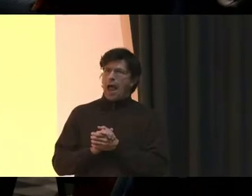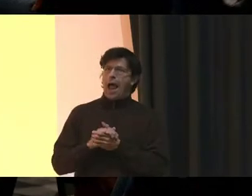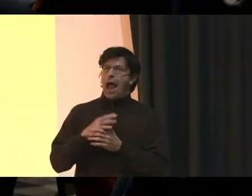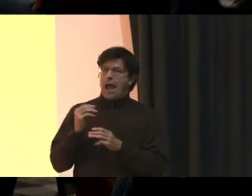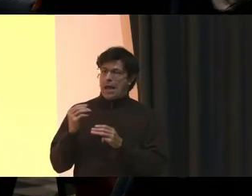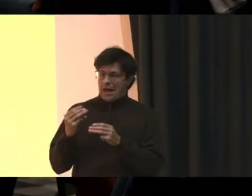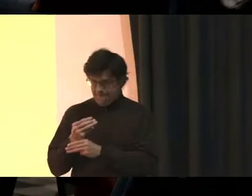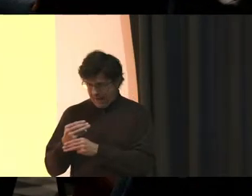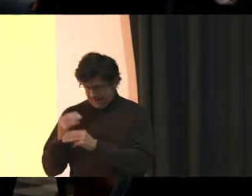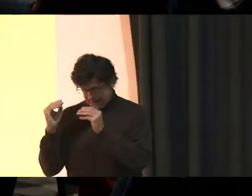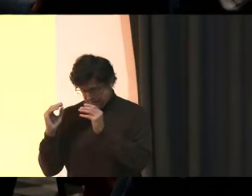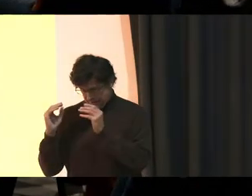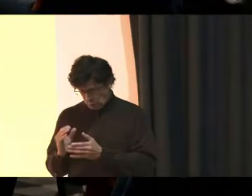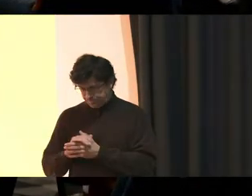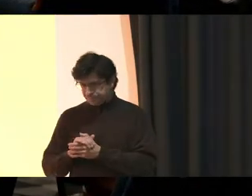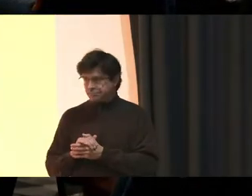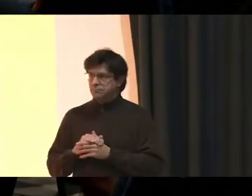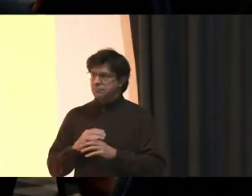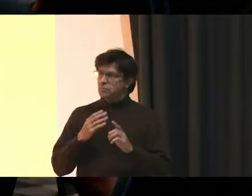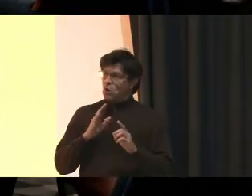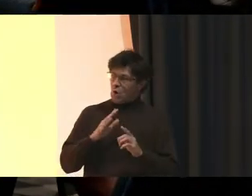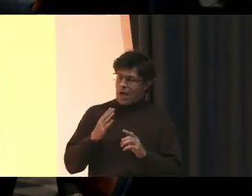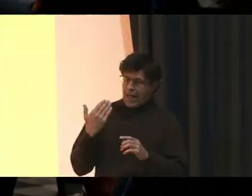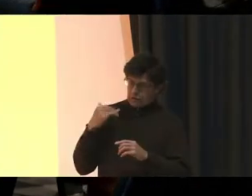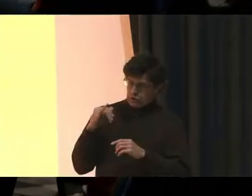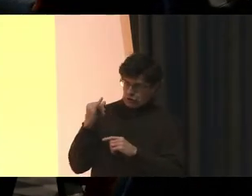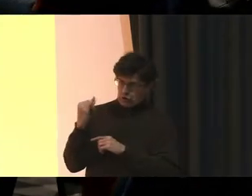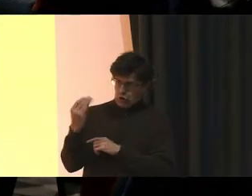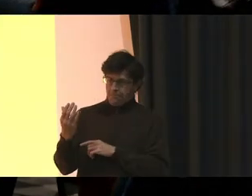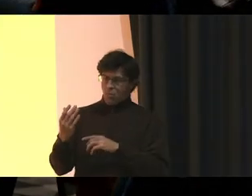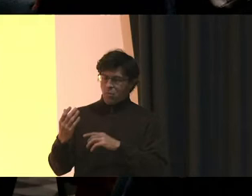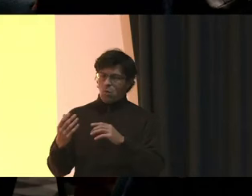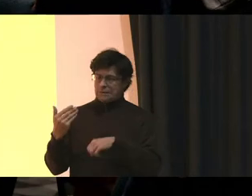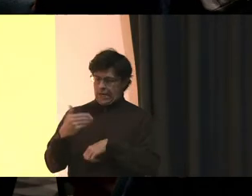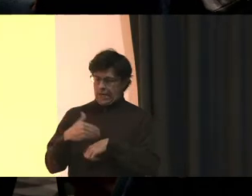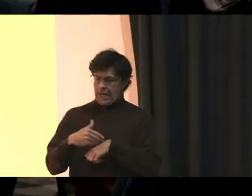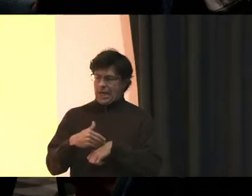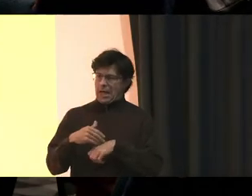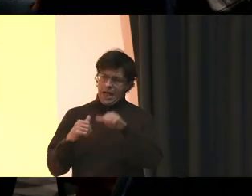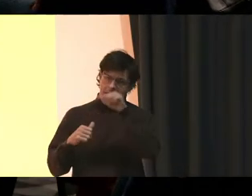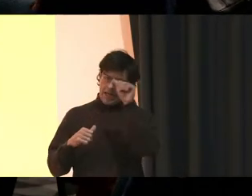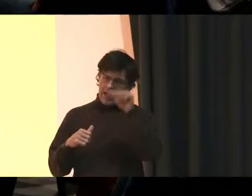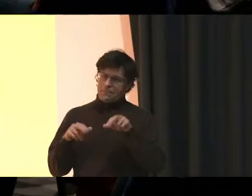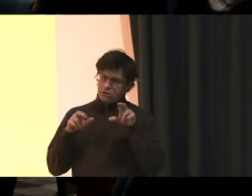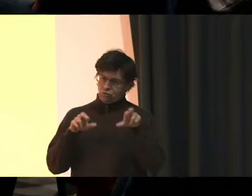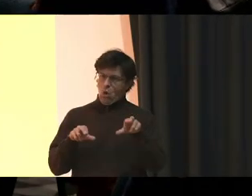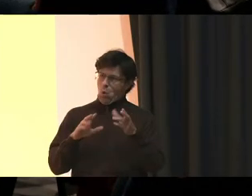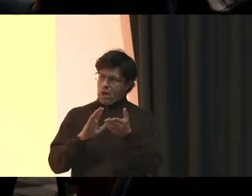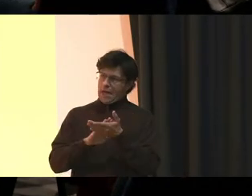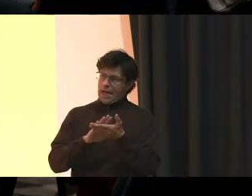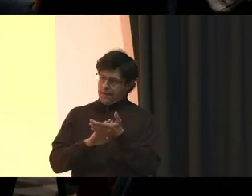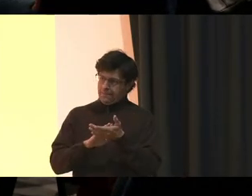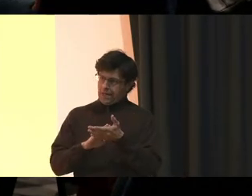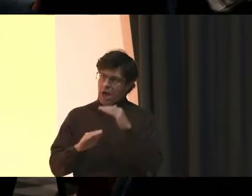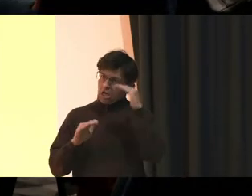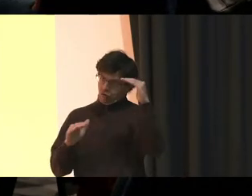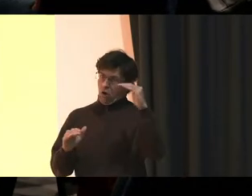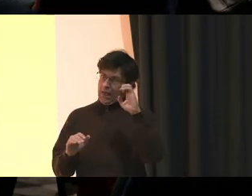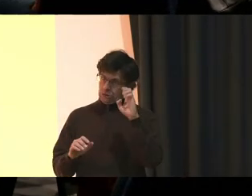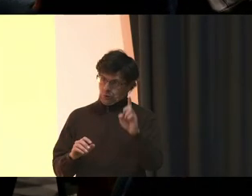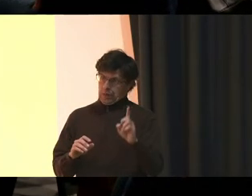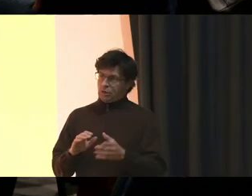a math teacher She, her last job was at Annapolis Road Academy Adult Education